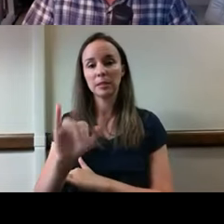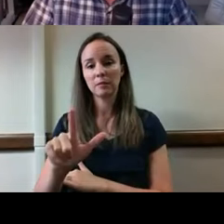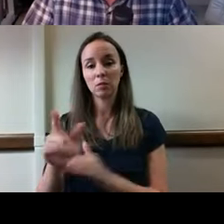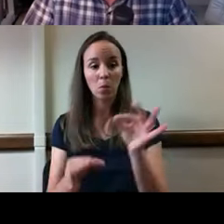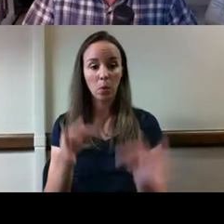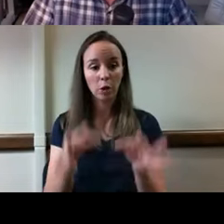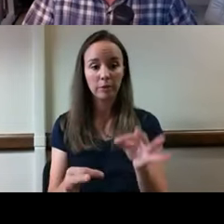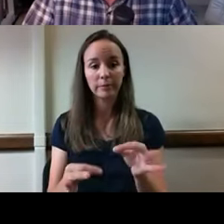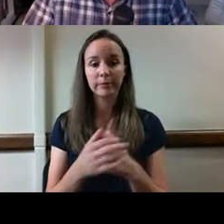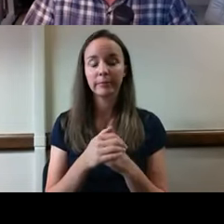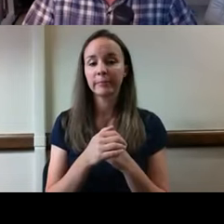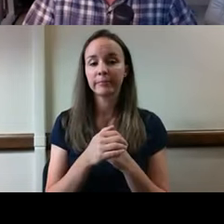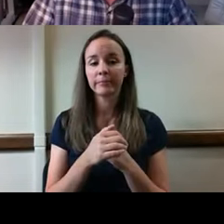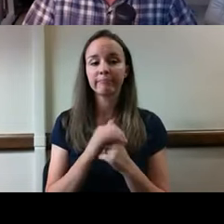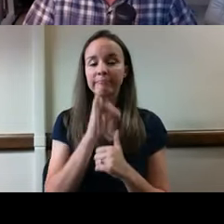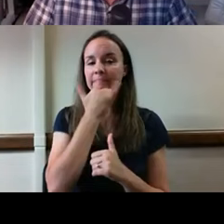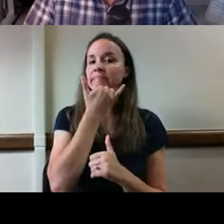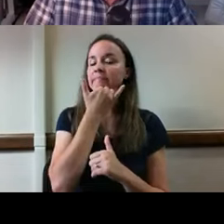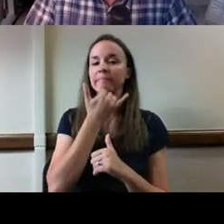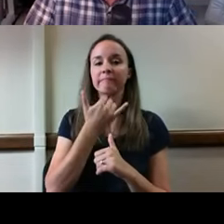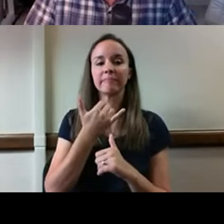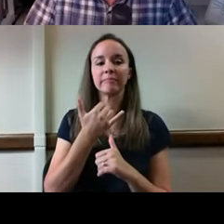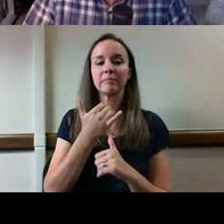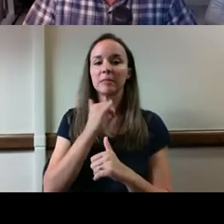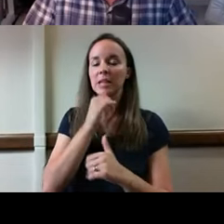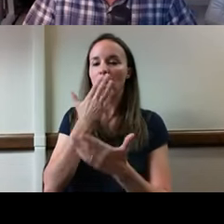Ill-advised counseling that leads to an injury.